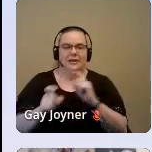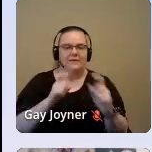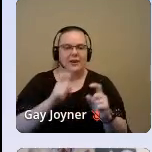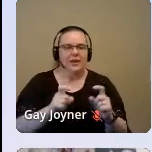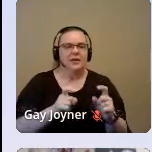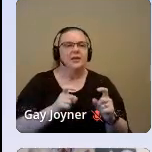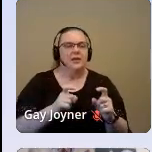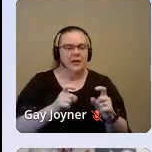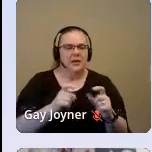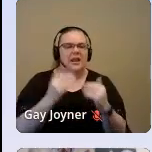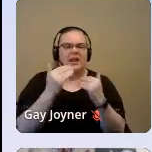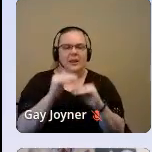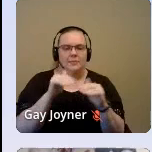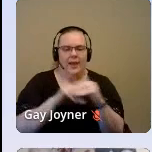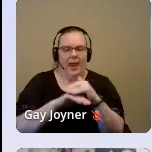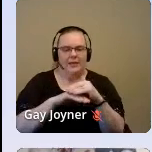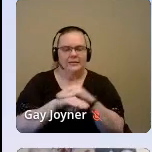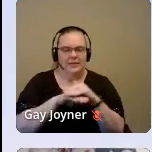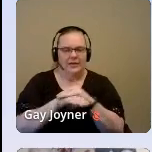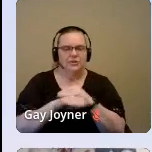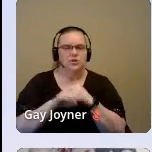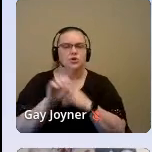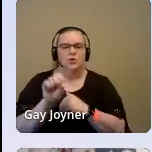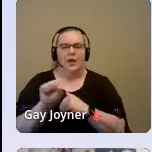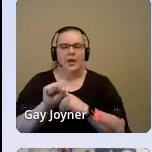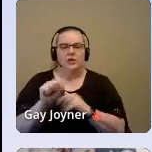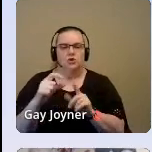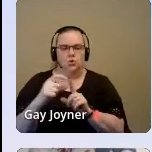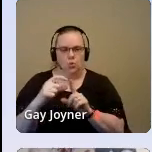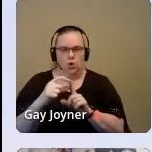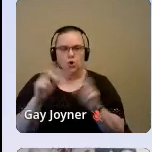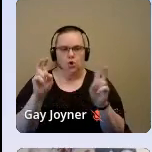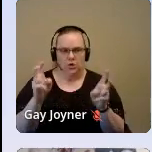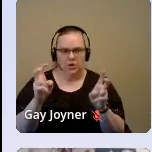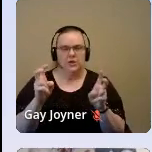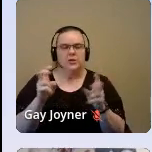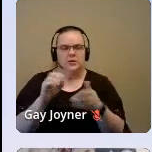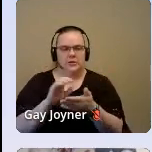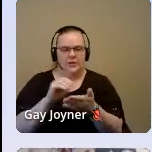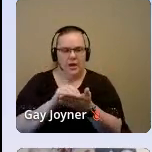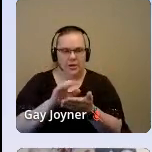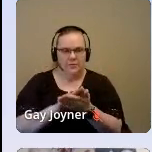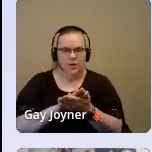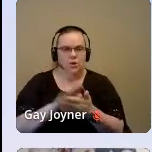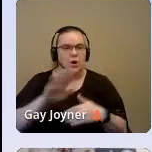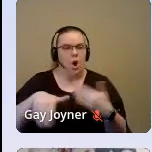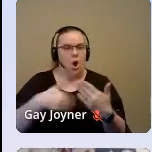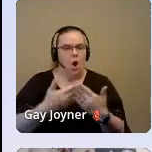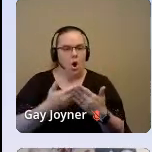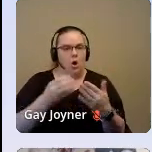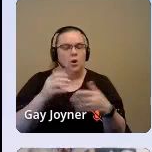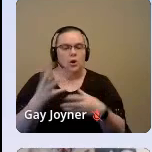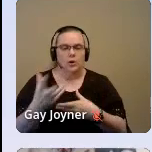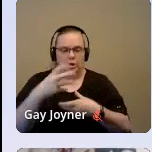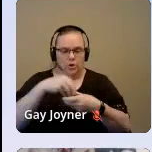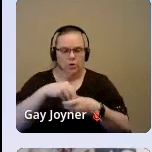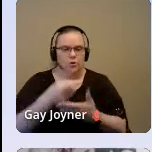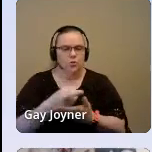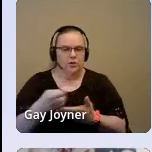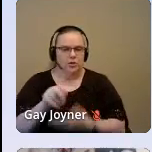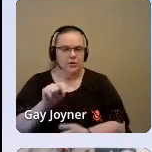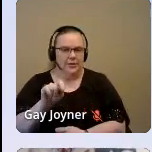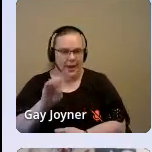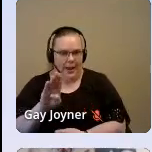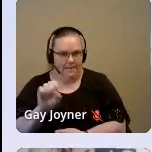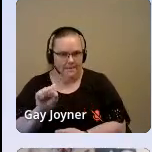-Word documentary to all summit participants. All of these resources can be found within your resources tab on the right